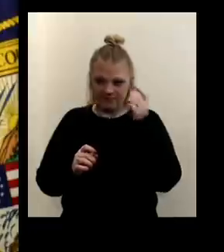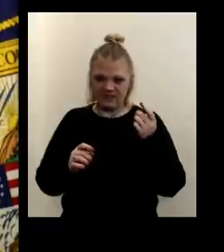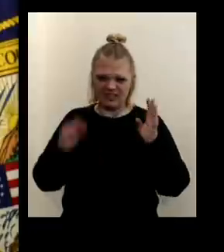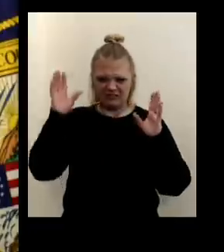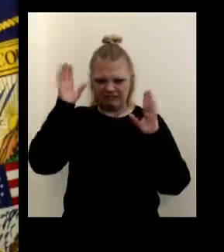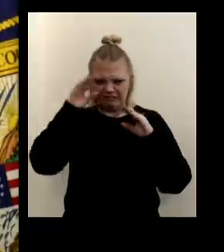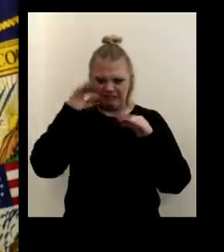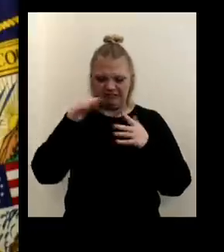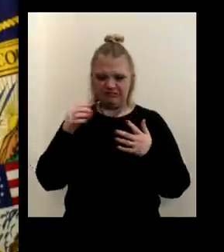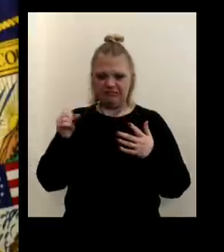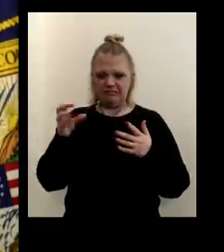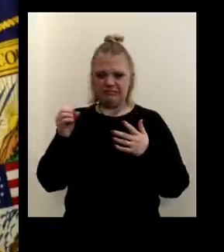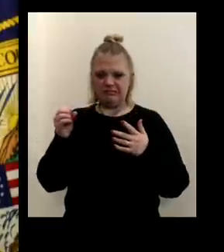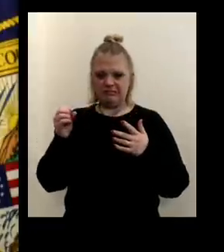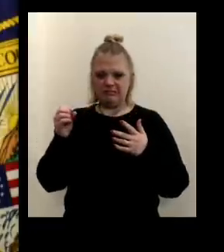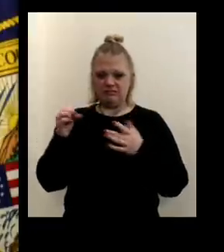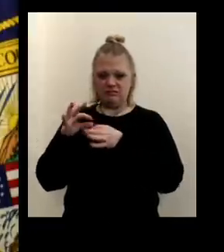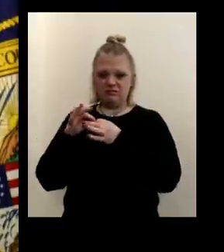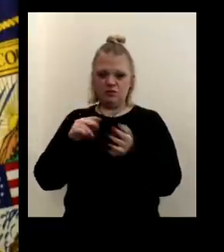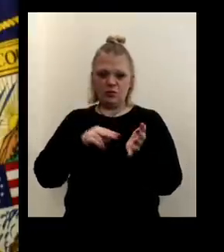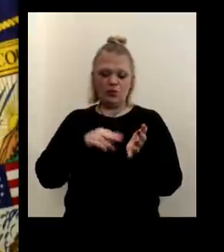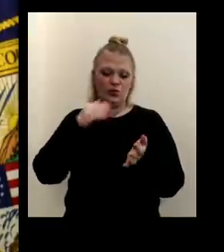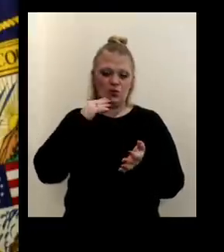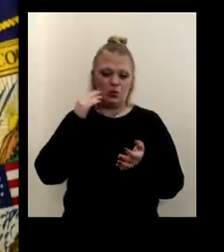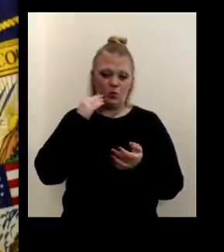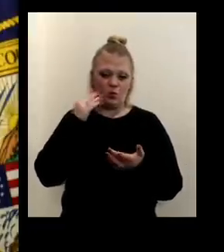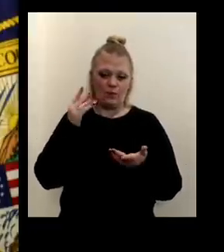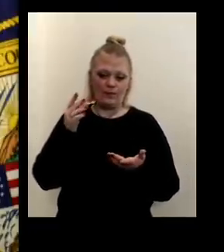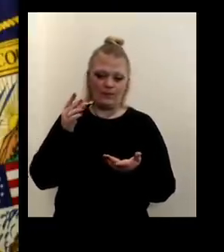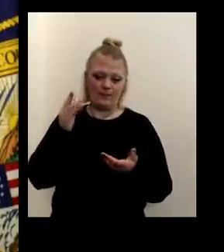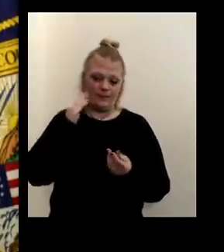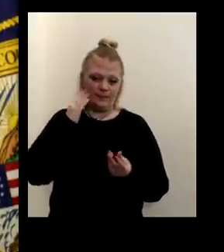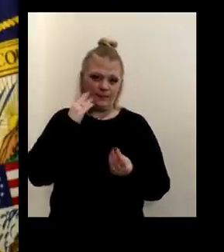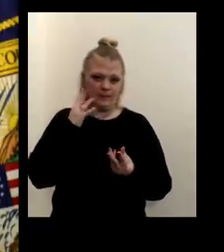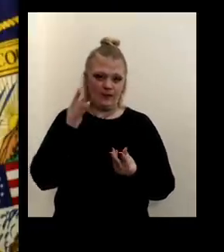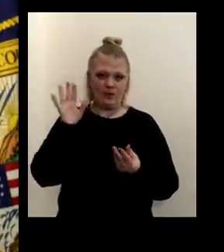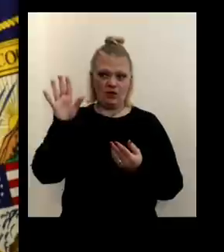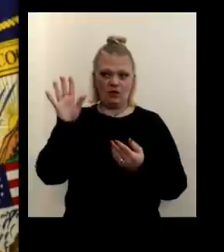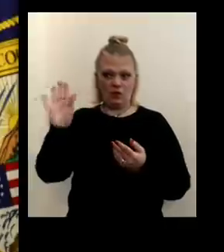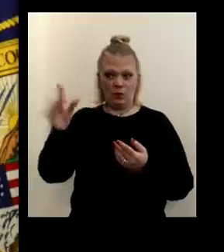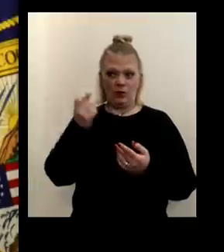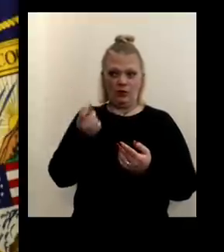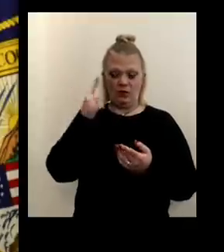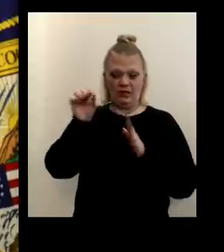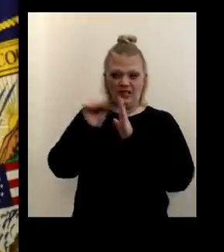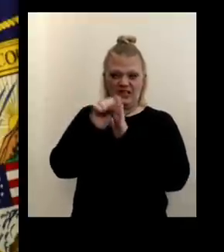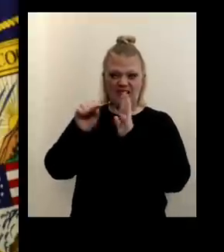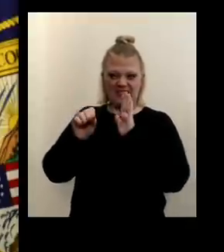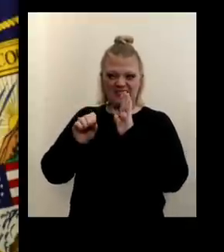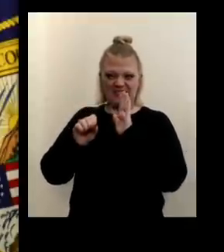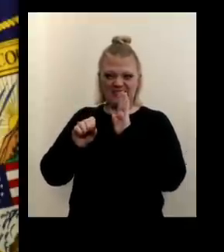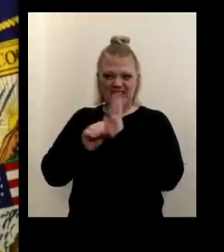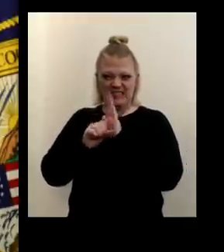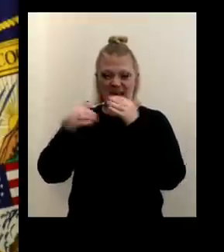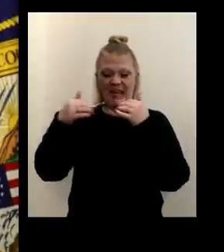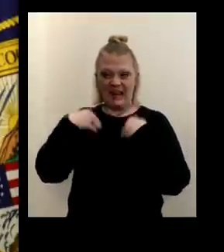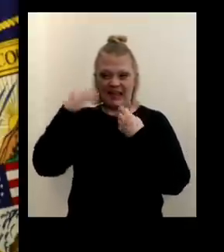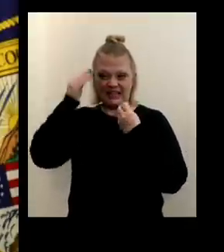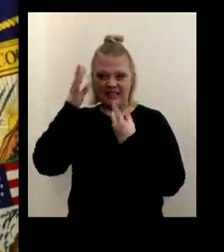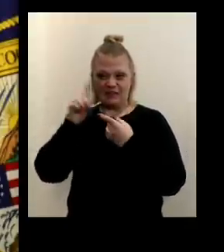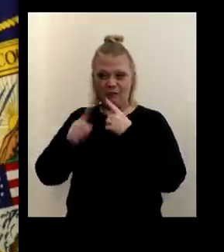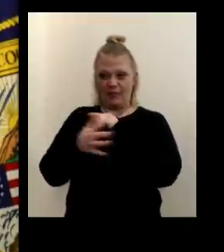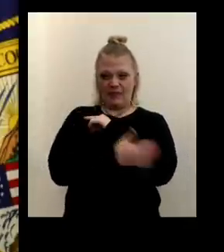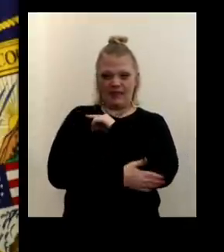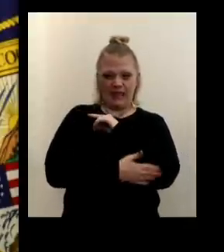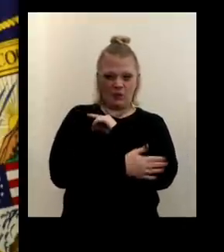I'm wondering regarding nursing home data, does the state, is it your understanding that the state has been given this data, but the counties